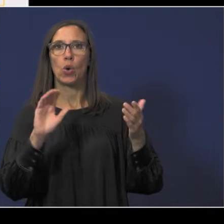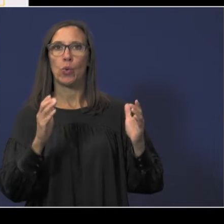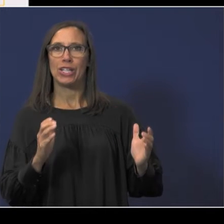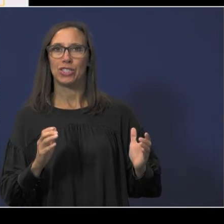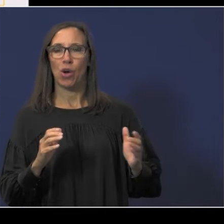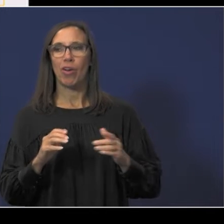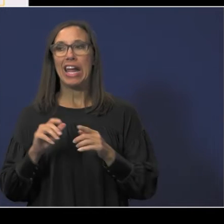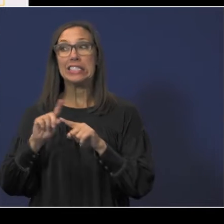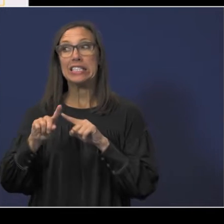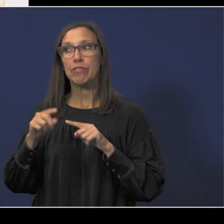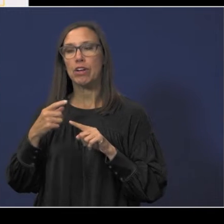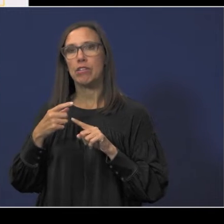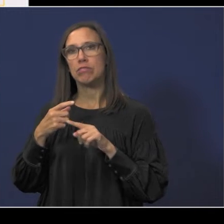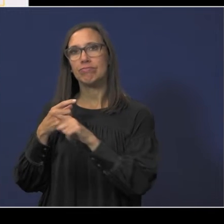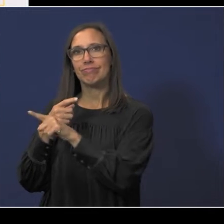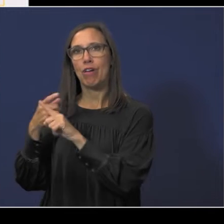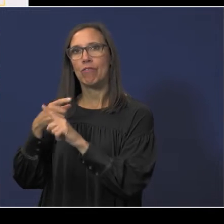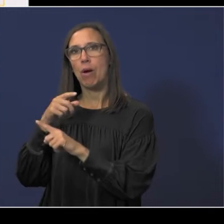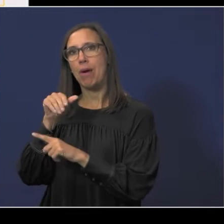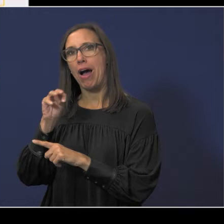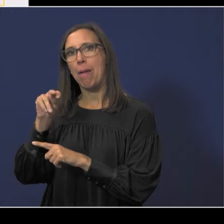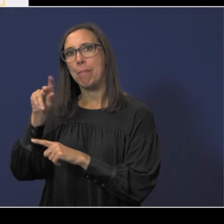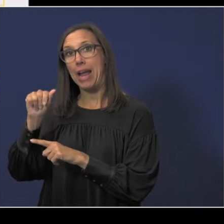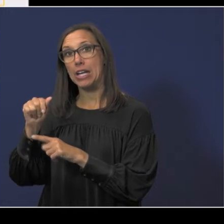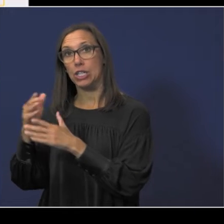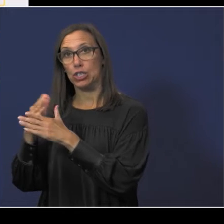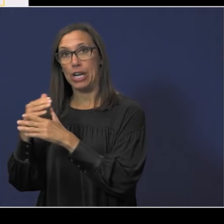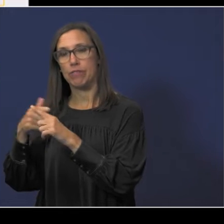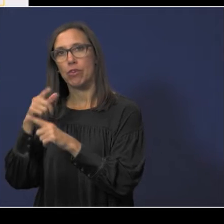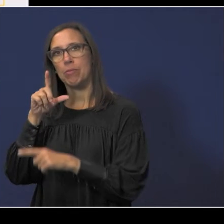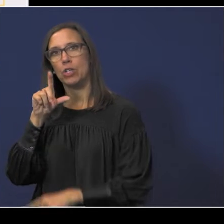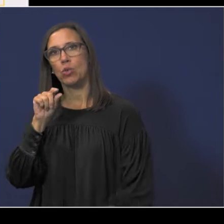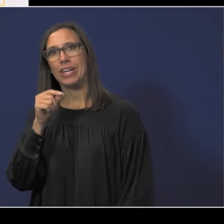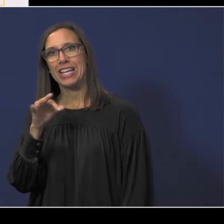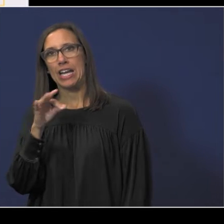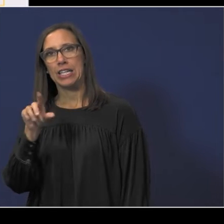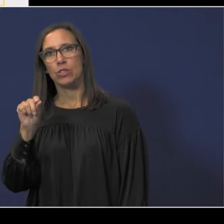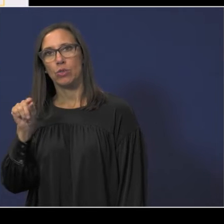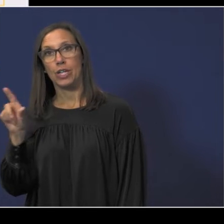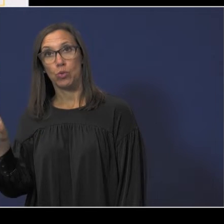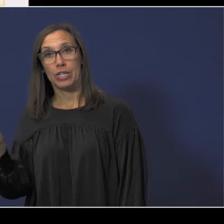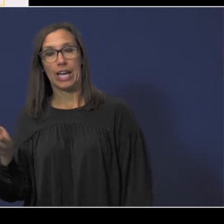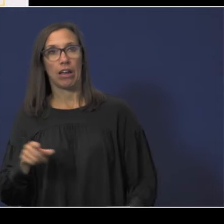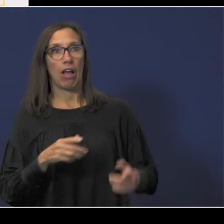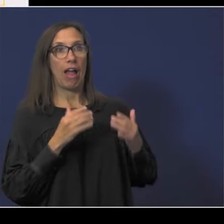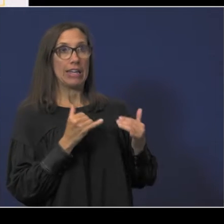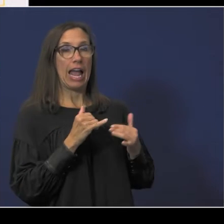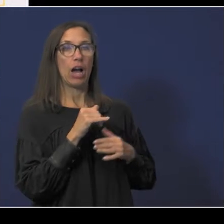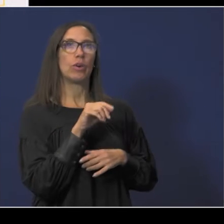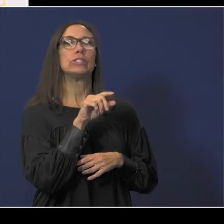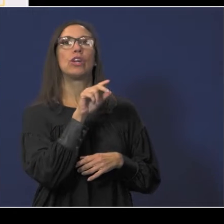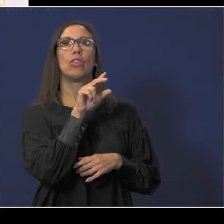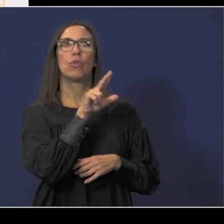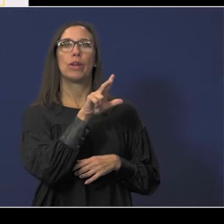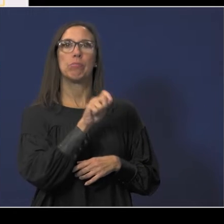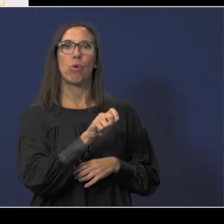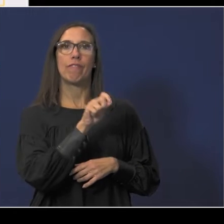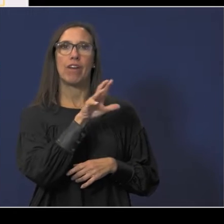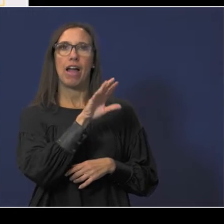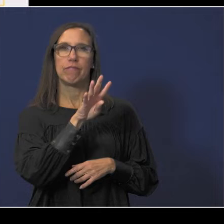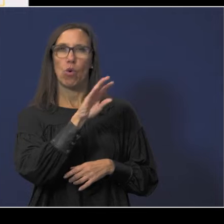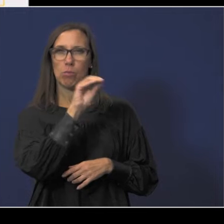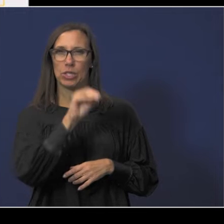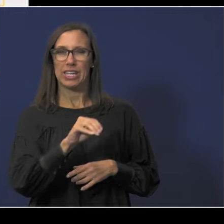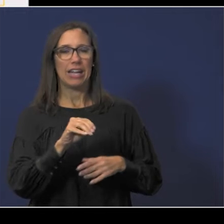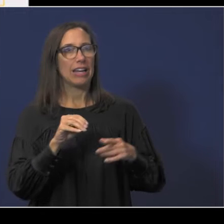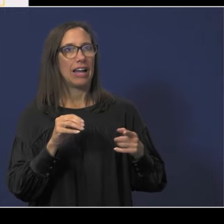amanda shared with you which was for 2019 2020 and it would be 3.54 percent and i won't go